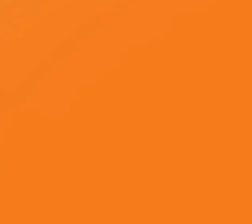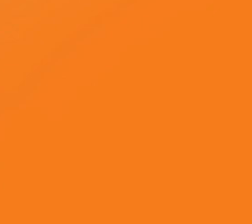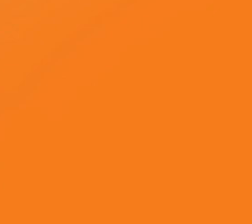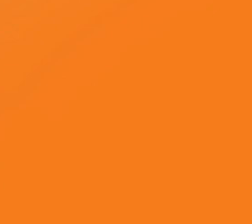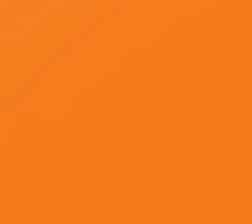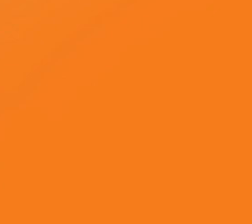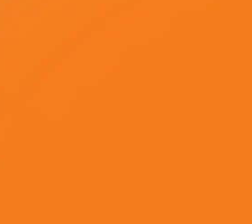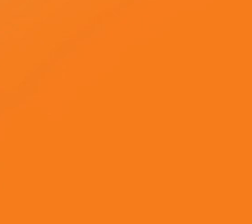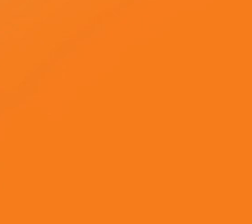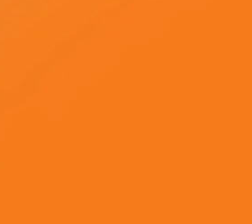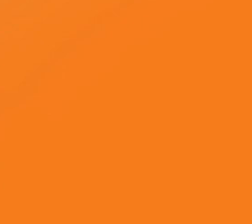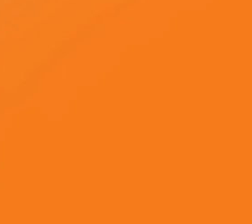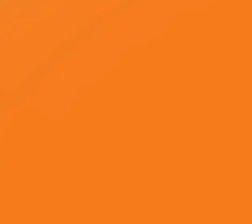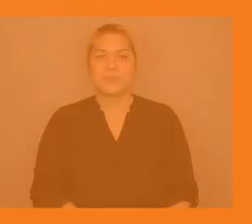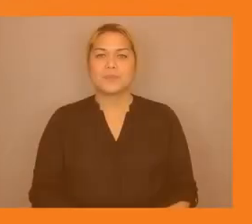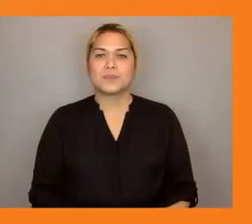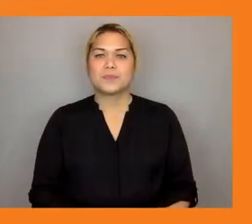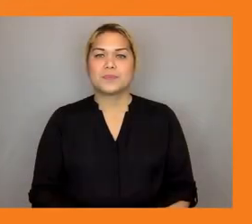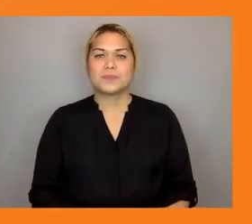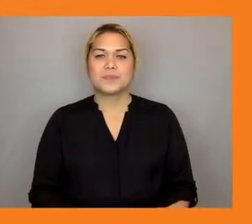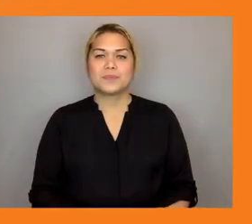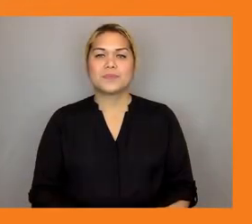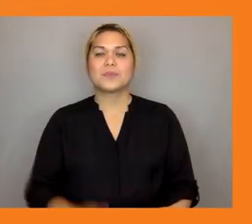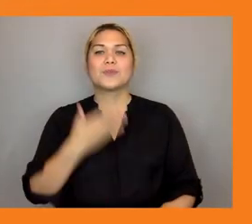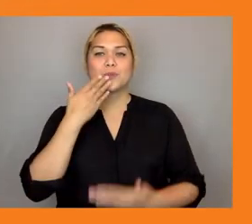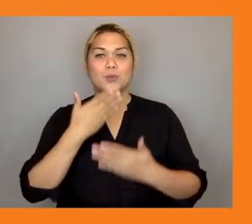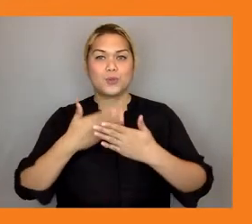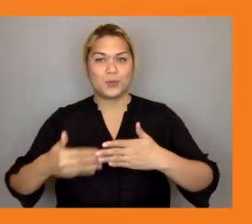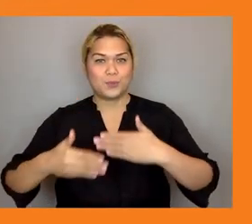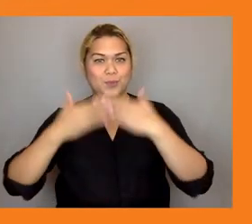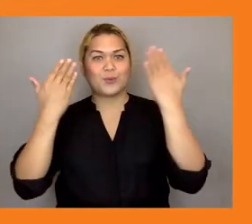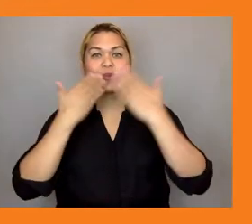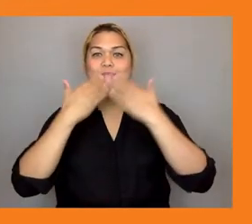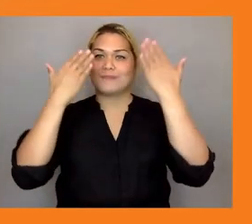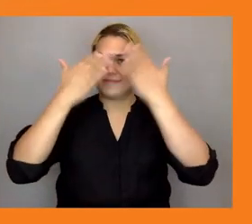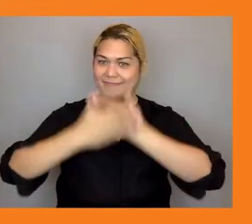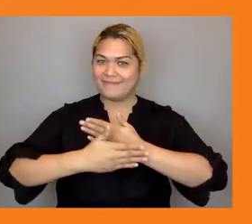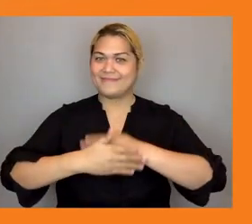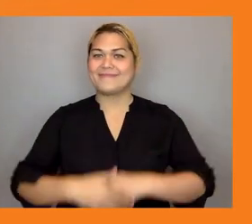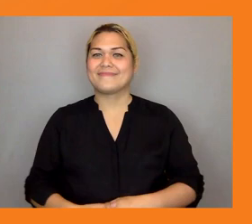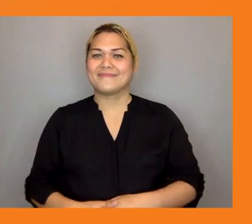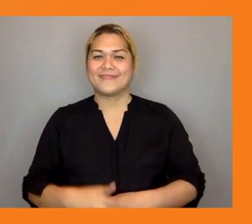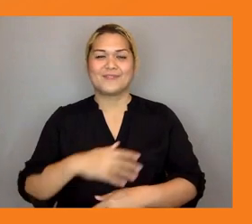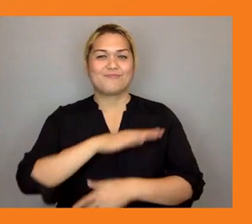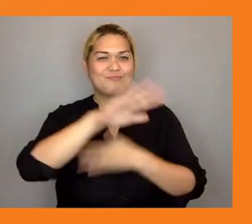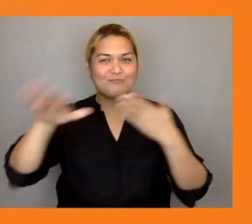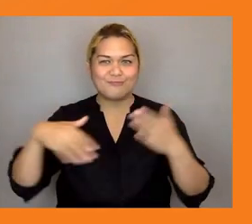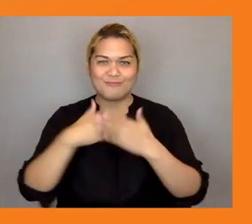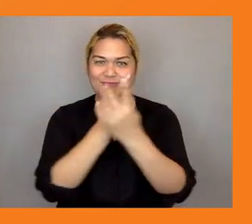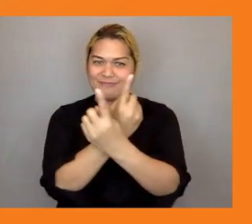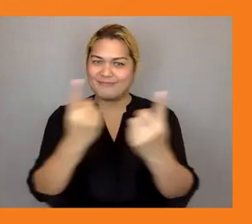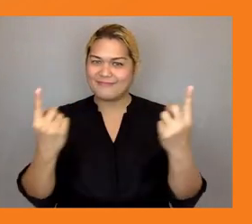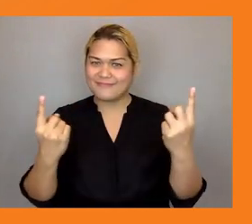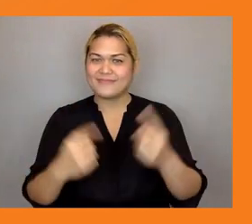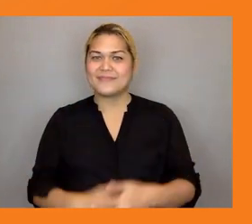good morning good afternoon and good evening to everyone joining us as we celebrate 20 years of collaboration between